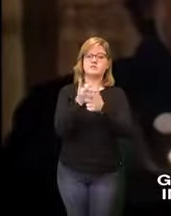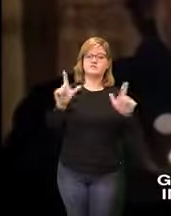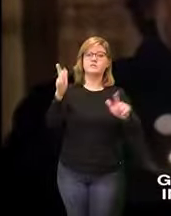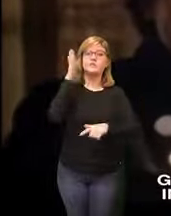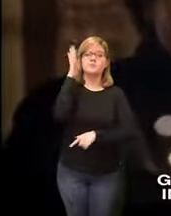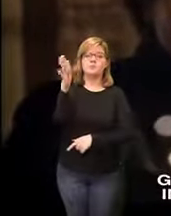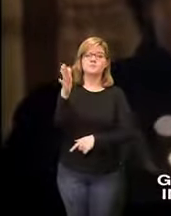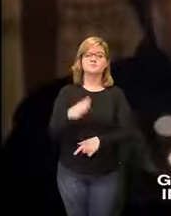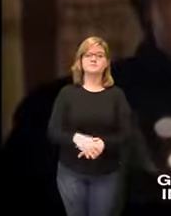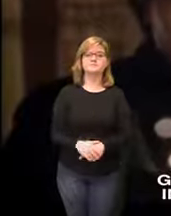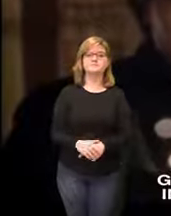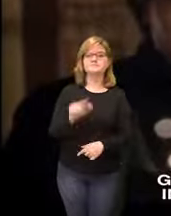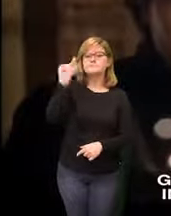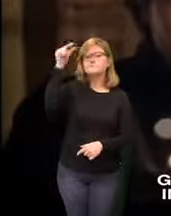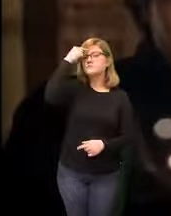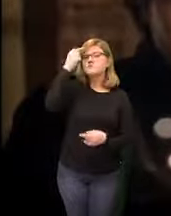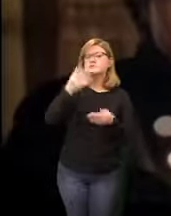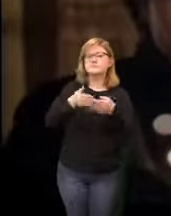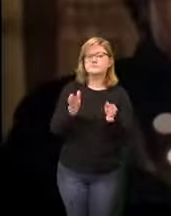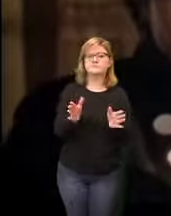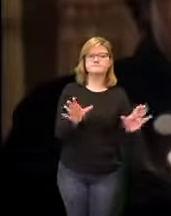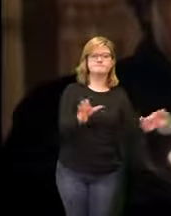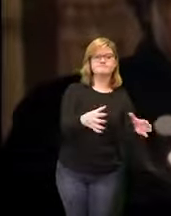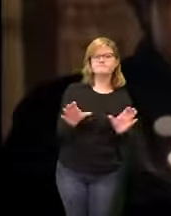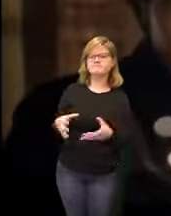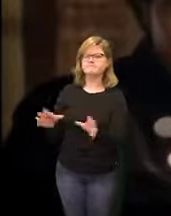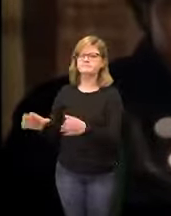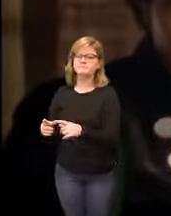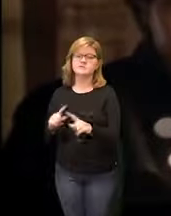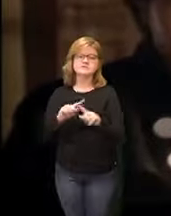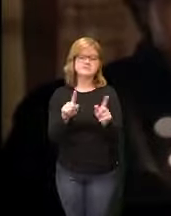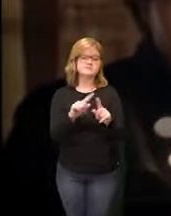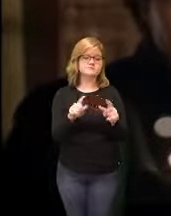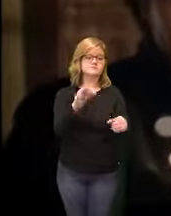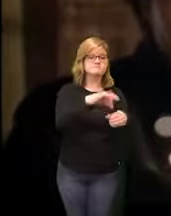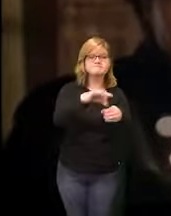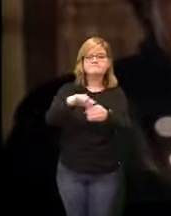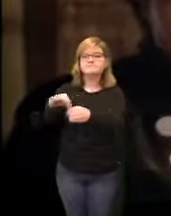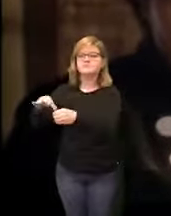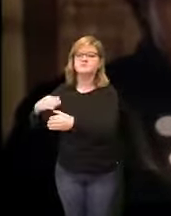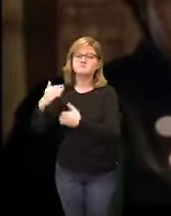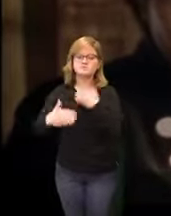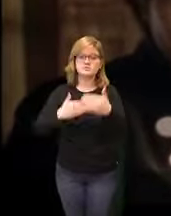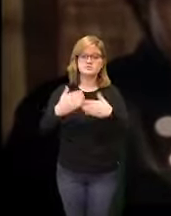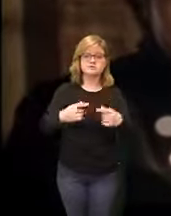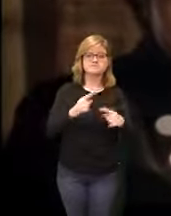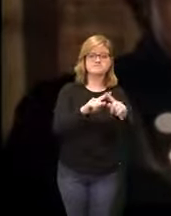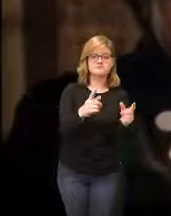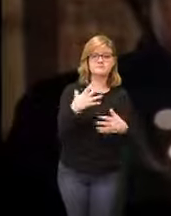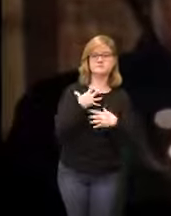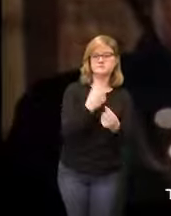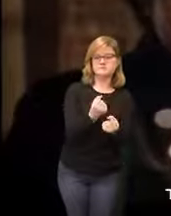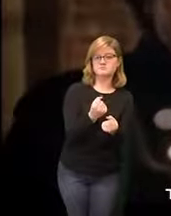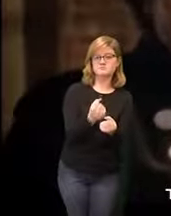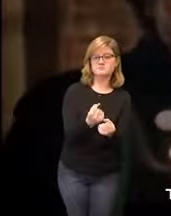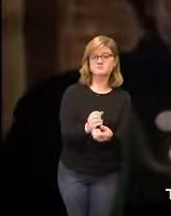government is separated into different branches each with a different mode of election and each having different powers